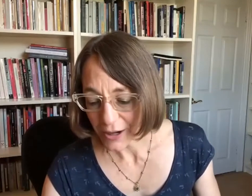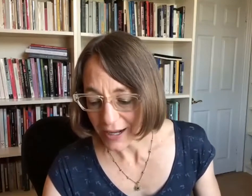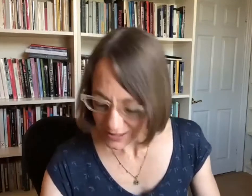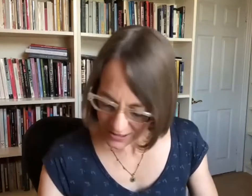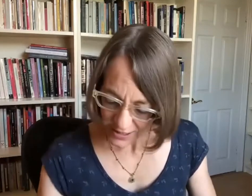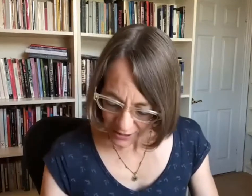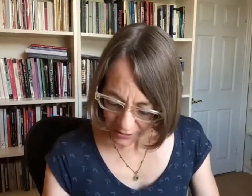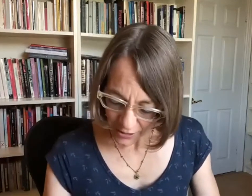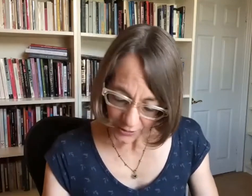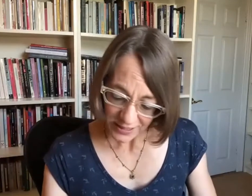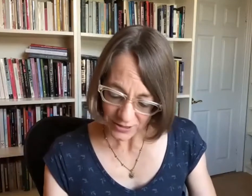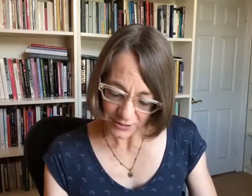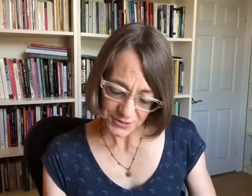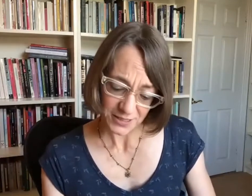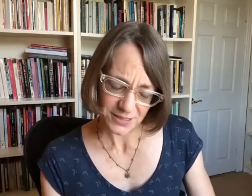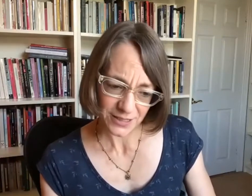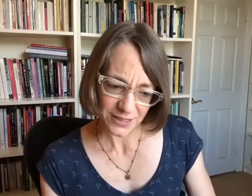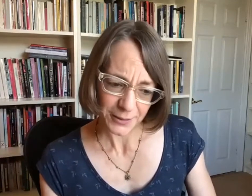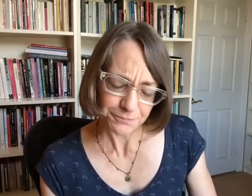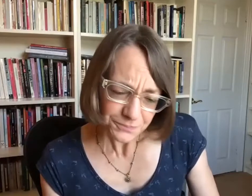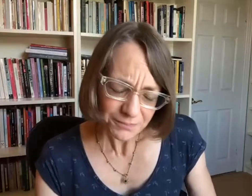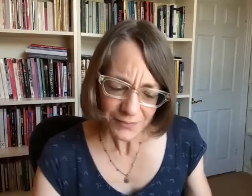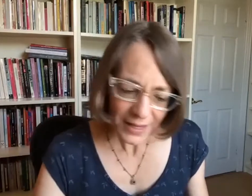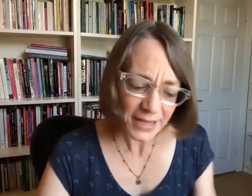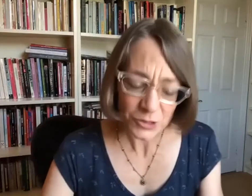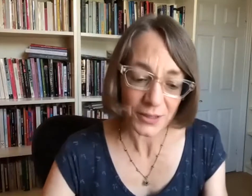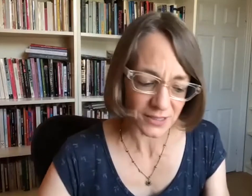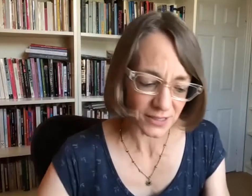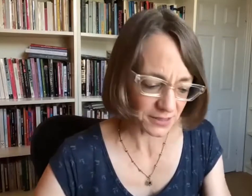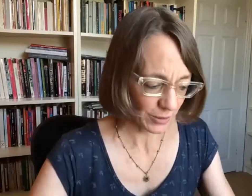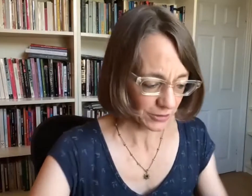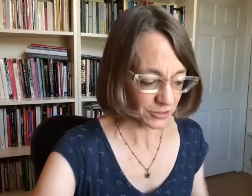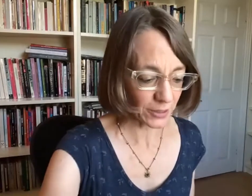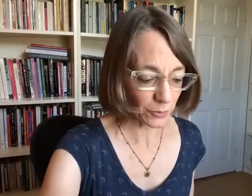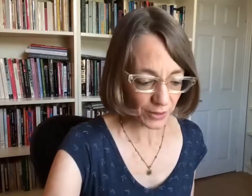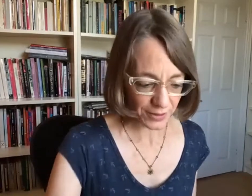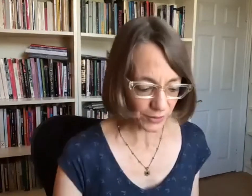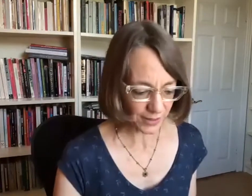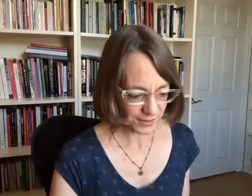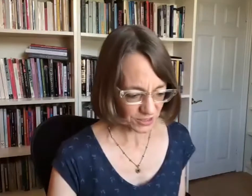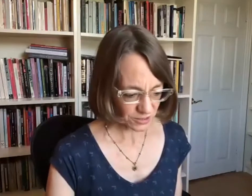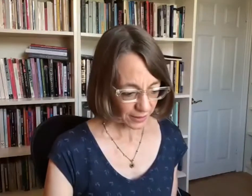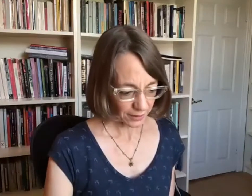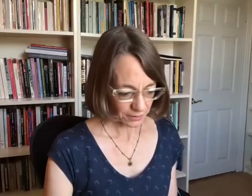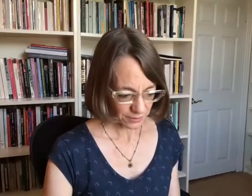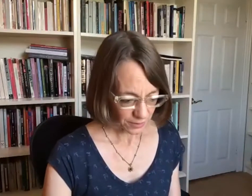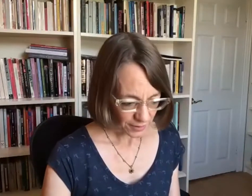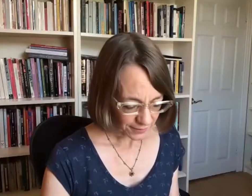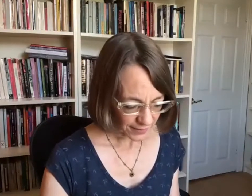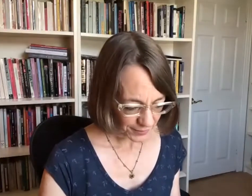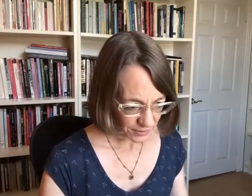race is still a relevant element for this circumstances.